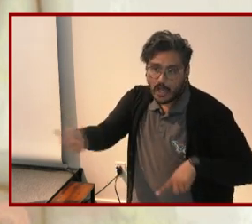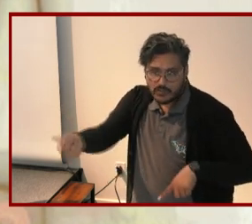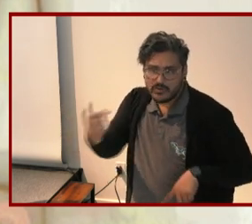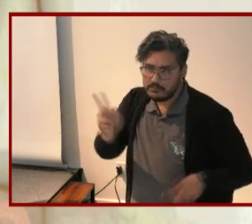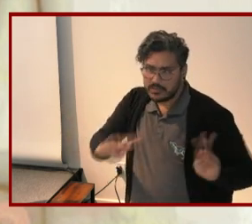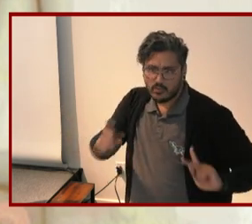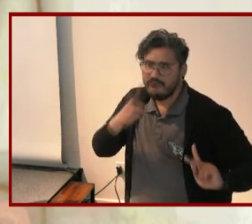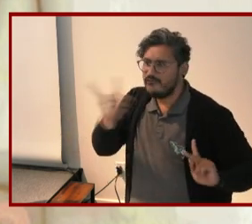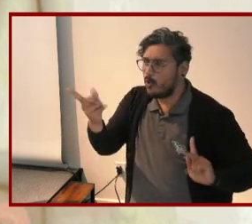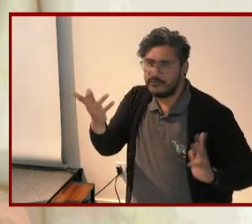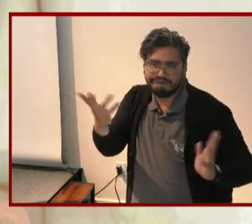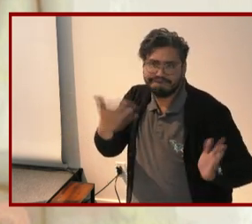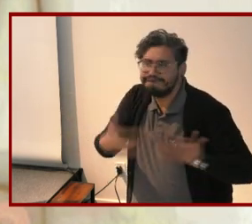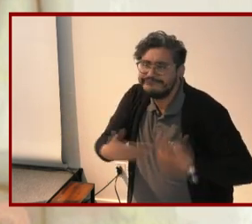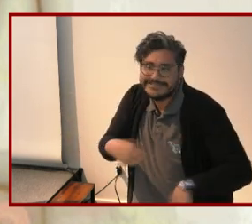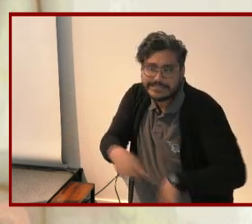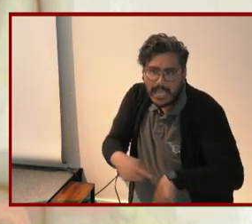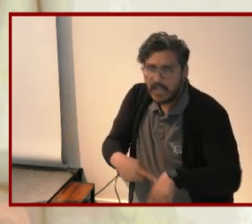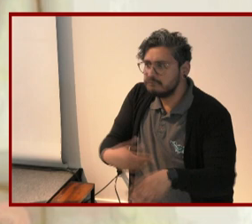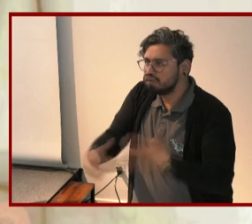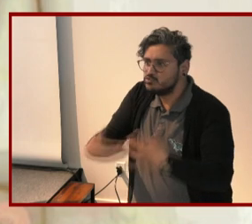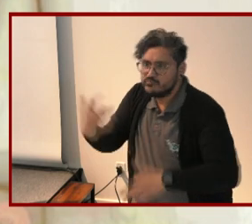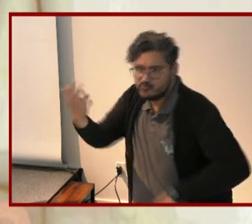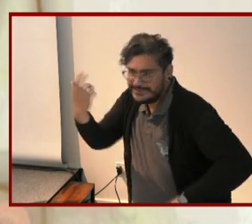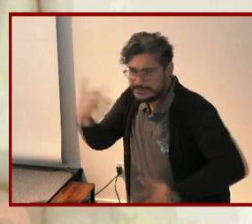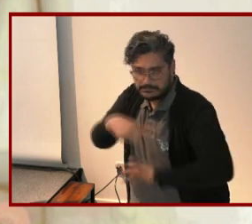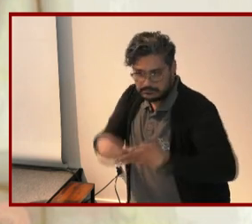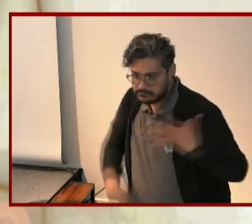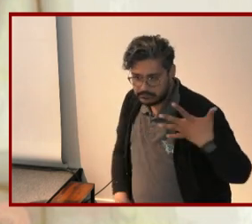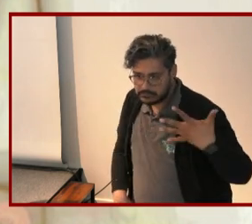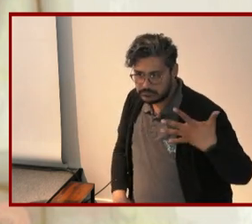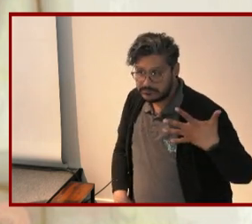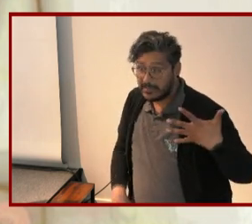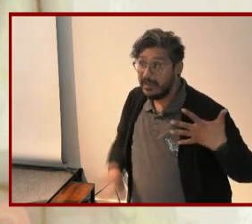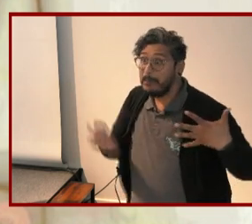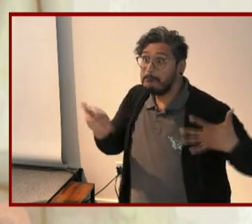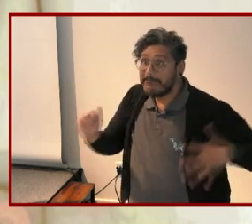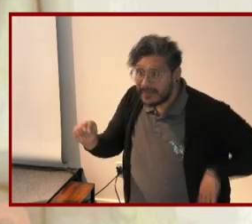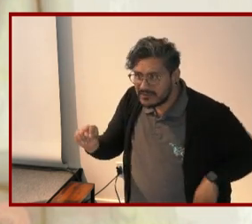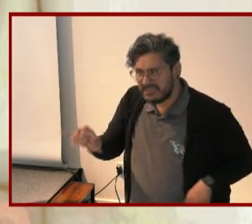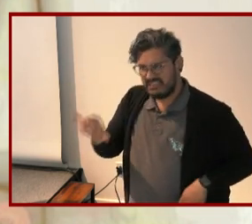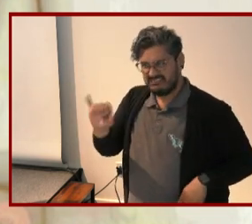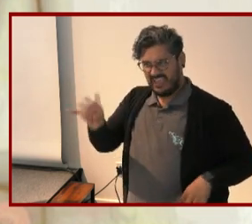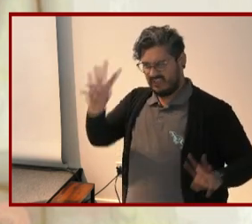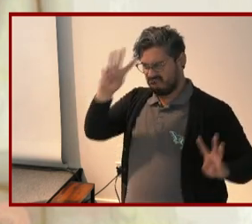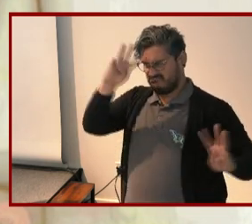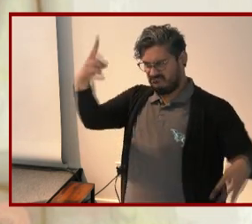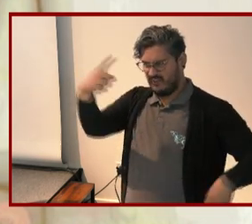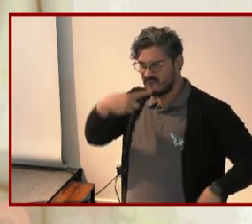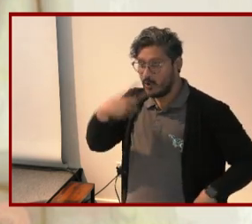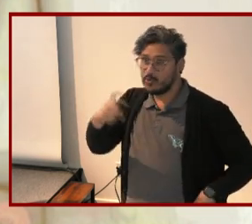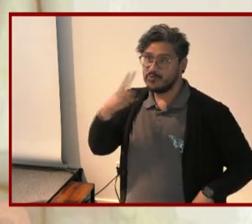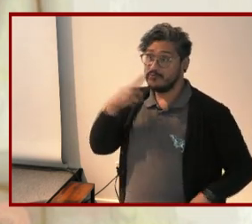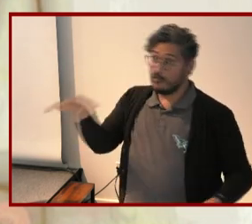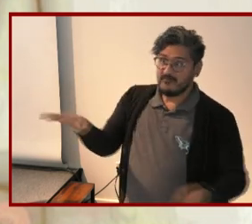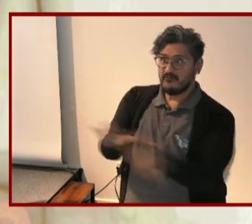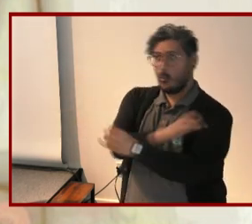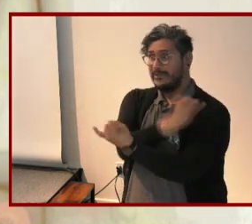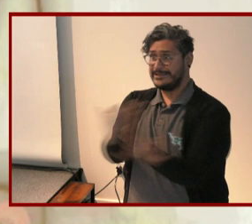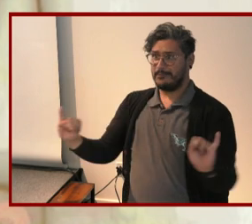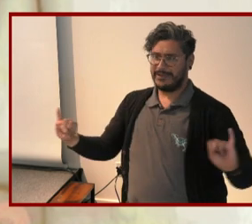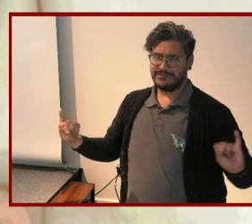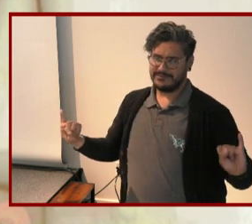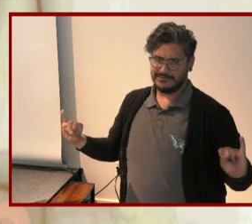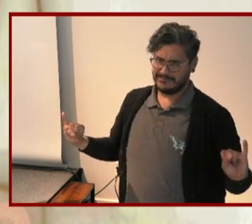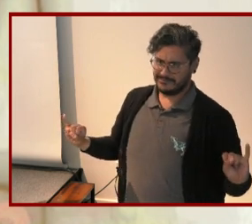varying lengths of time into varying intensities nevertheless this myth of total independence exists this is